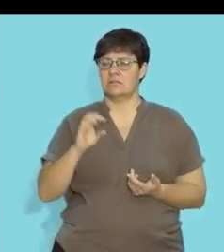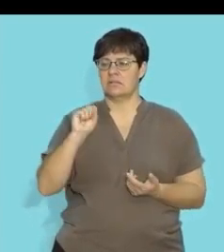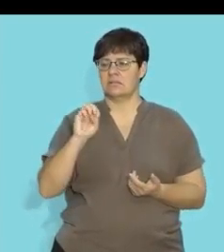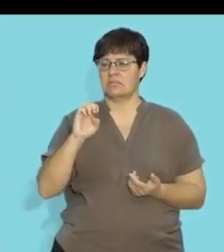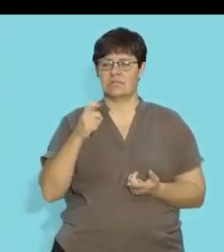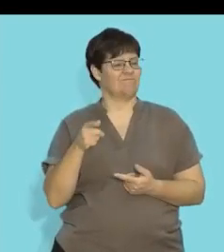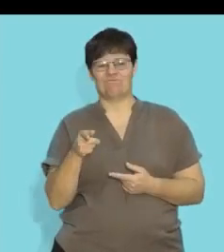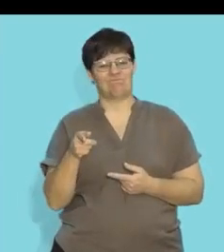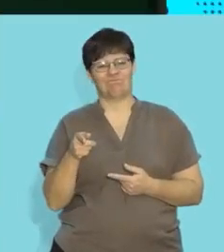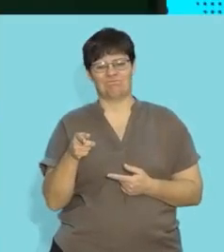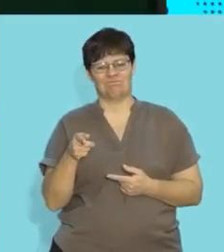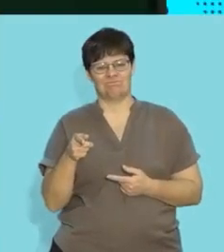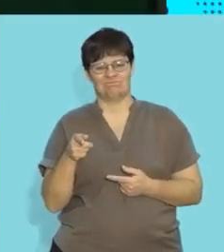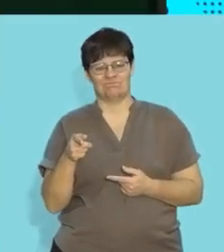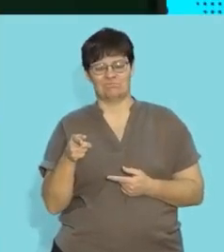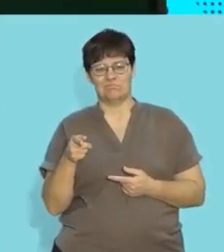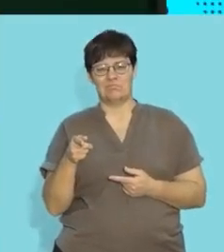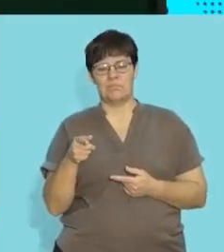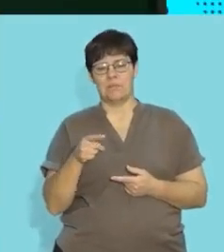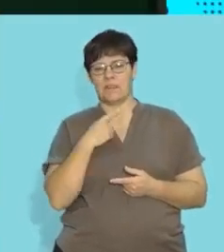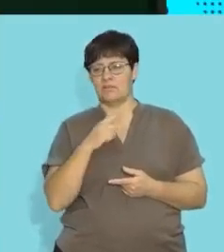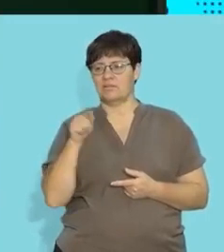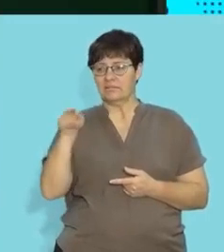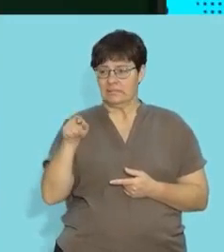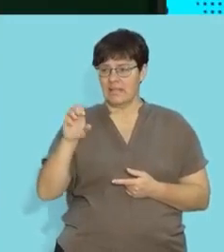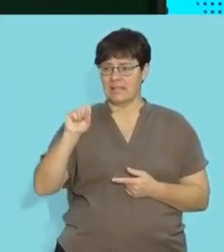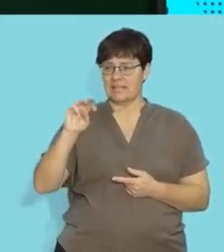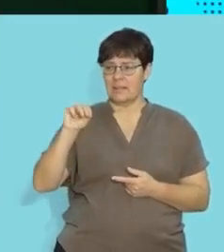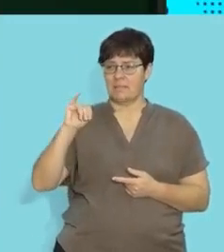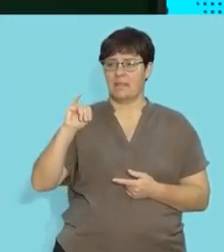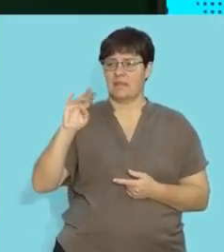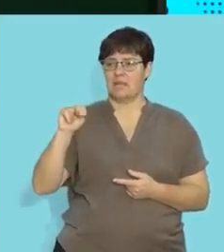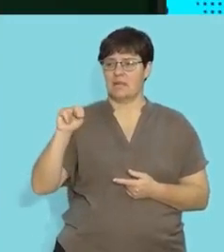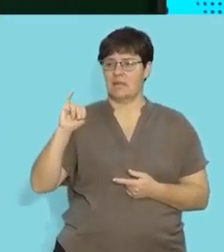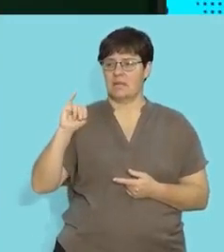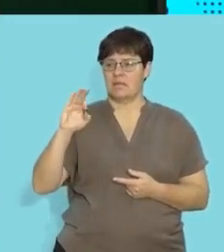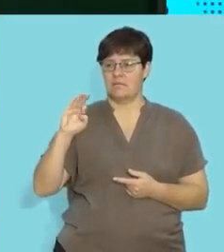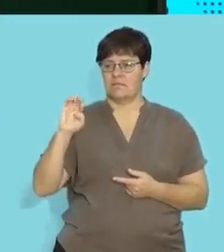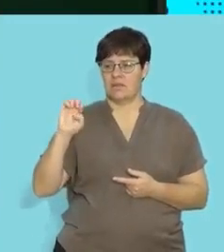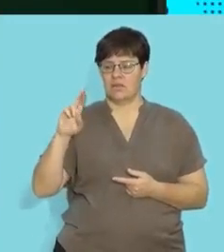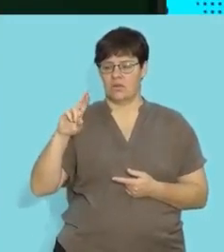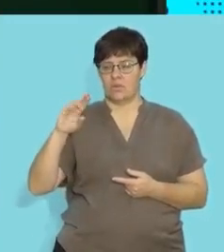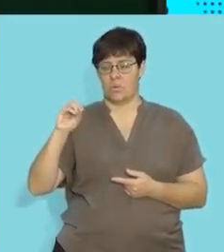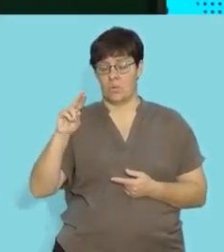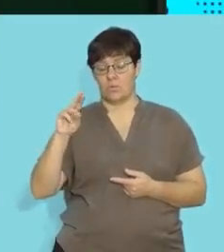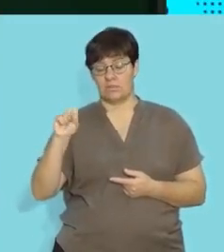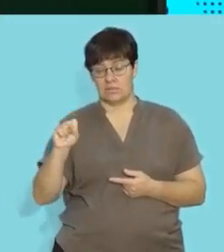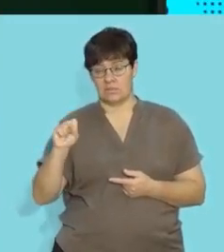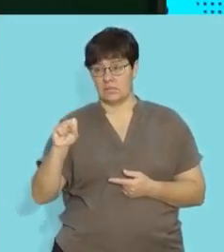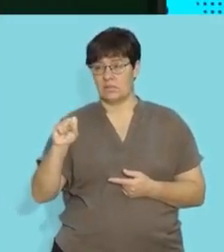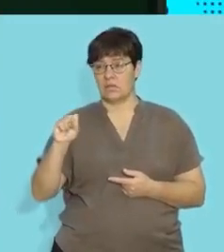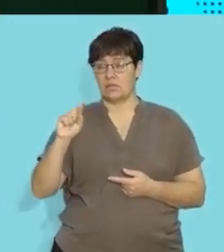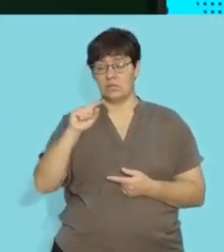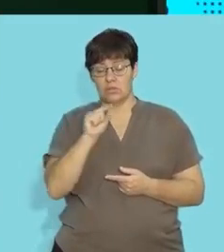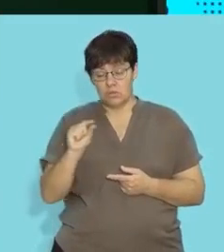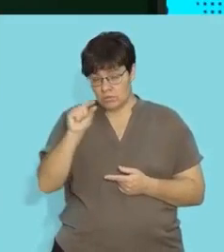tubules so guys if we recollect where the seminiferous tubules are these are tubules that you find within the testes and it is in